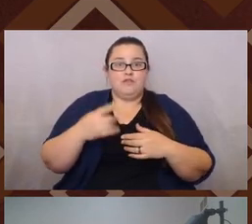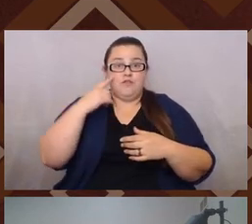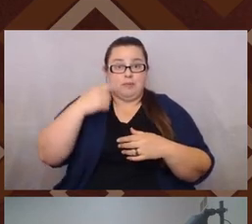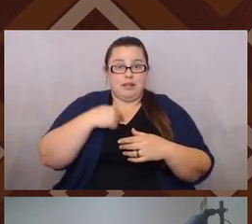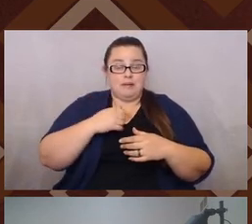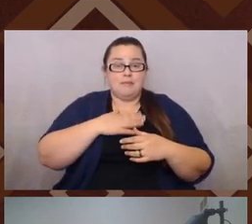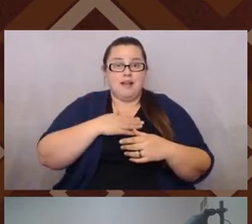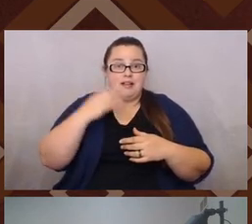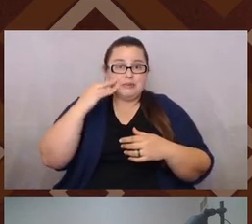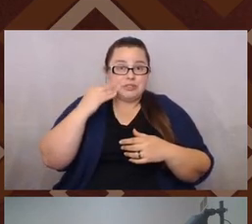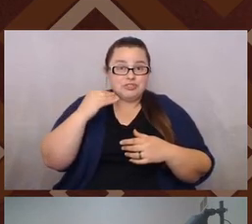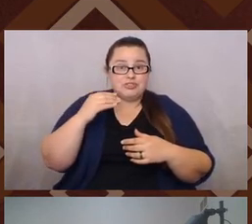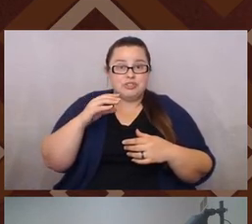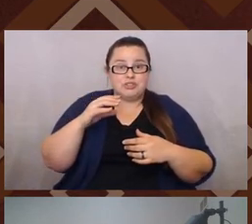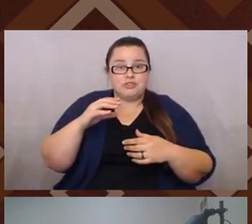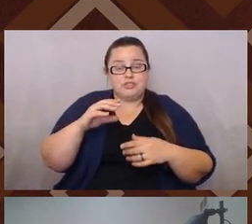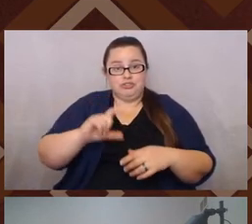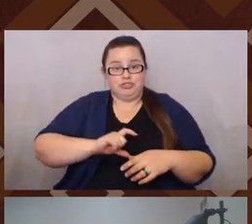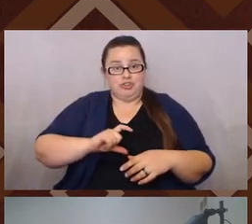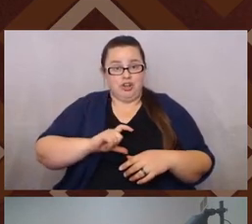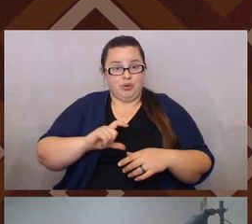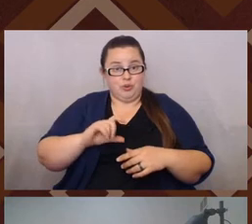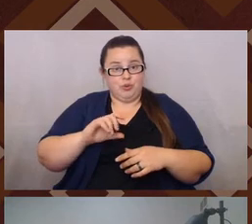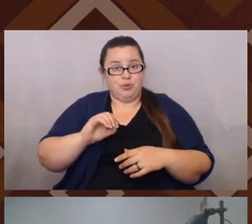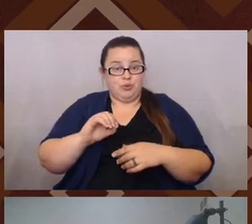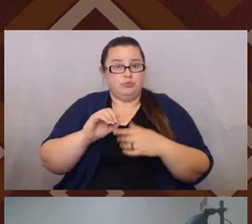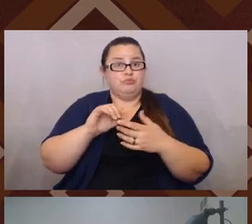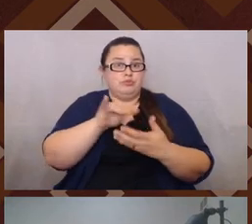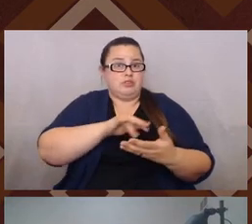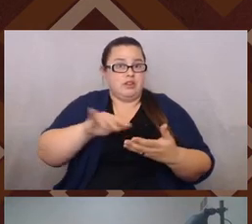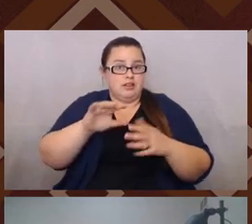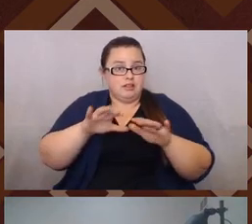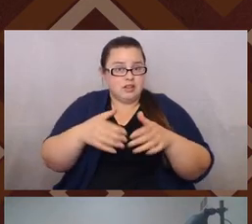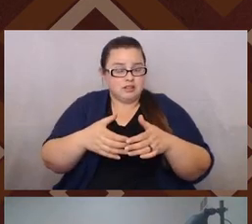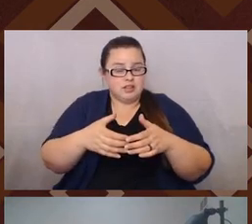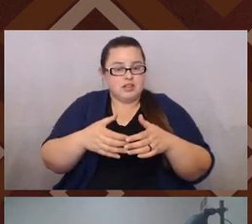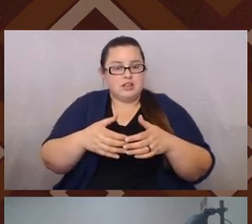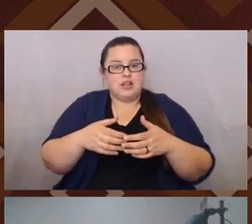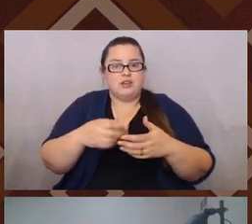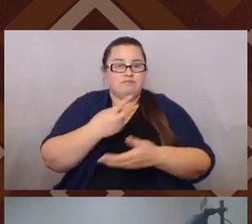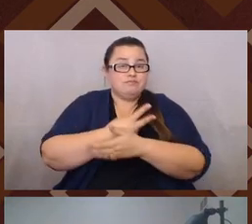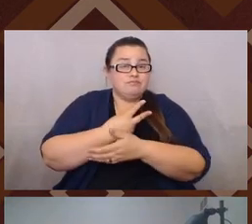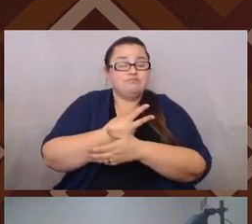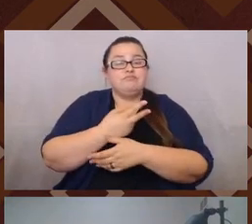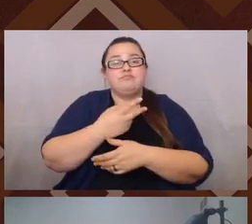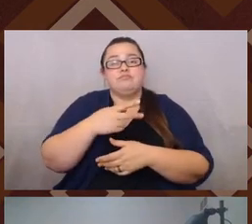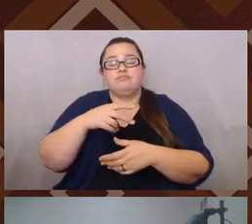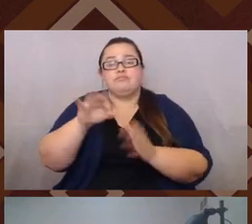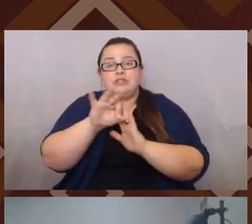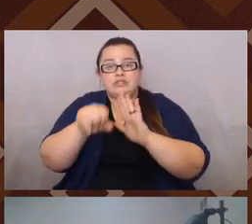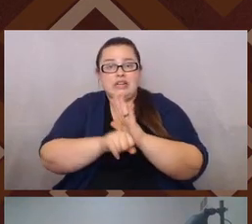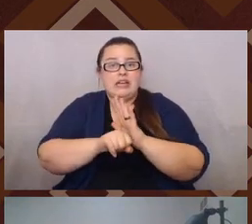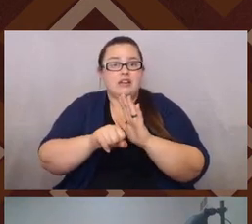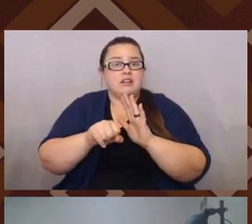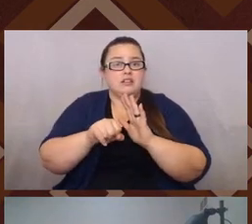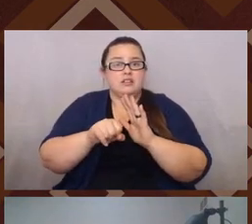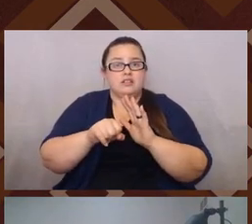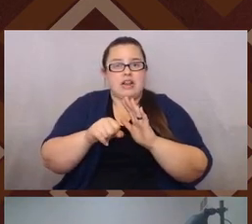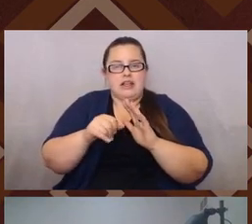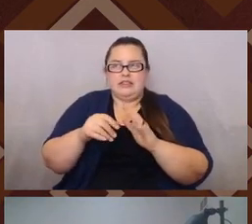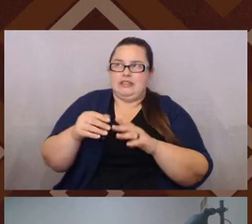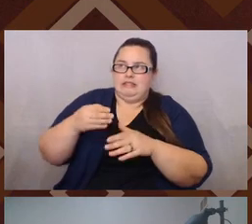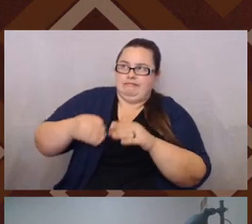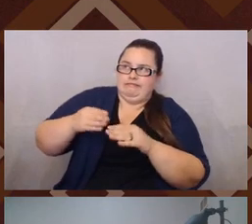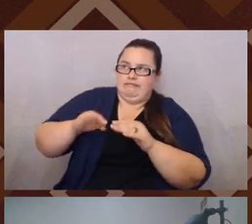studies classes, um, as an undergrad, especially in Fresno State in the late 1990s, um, was one